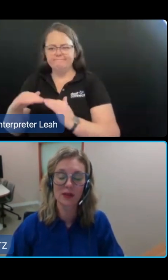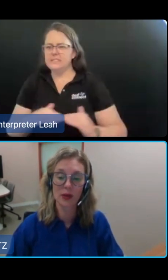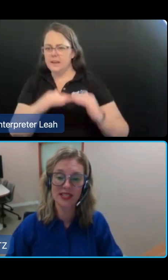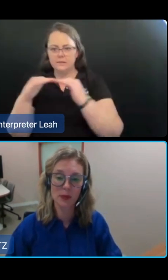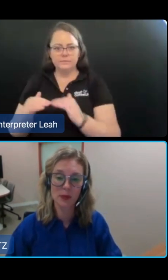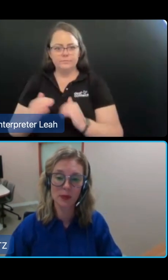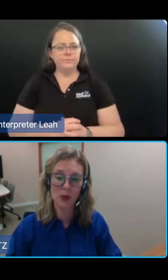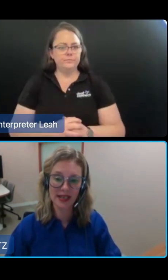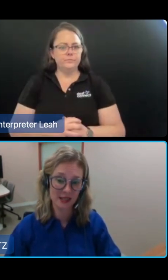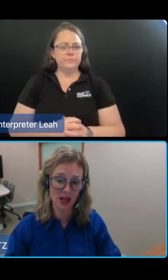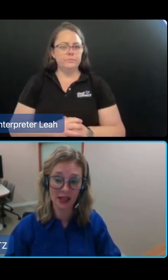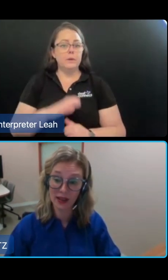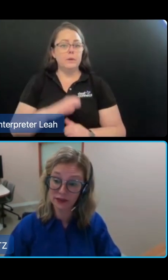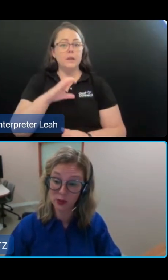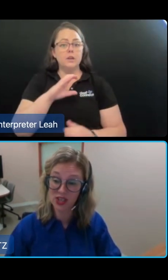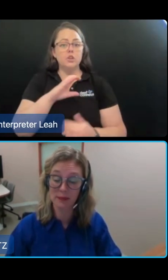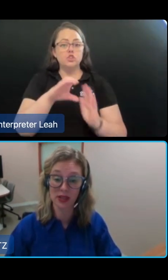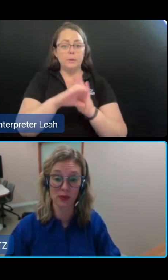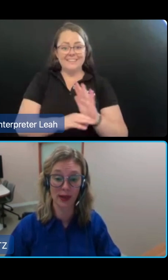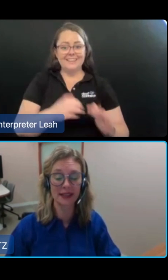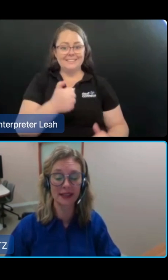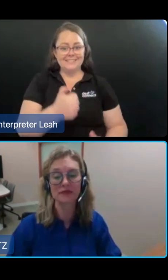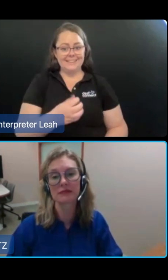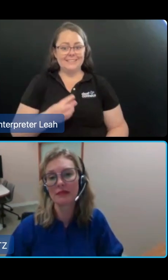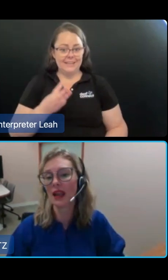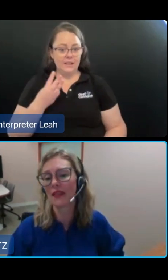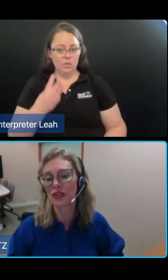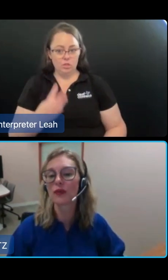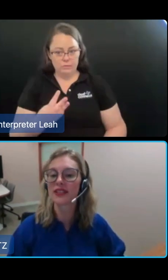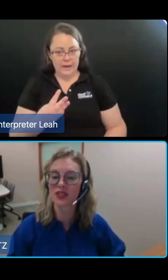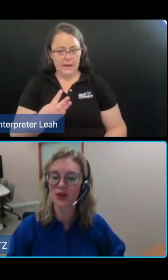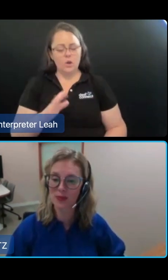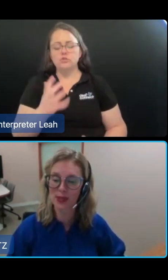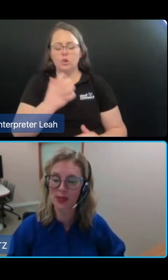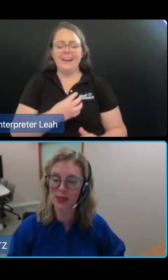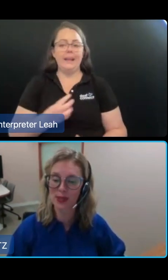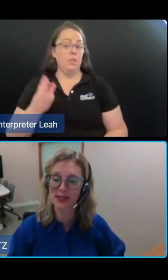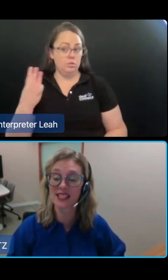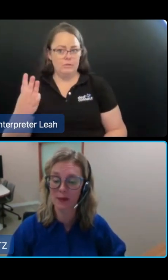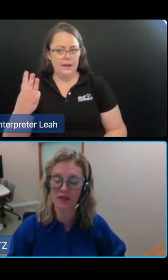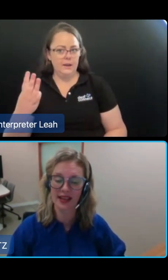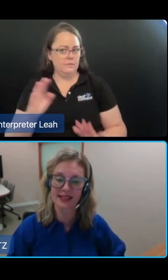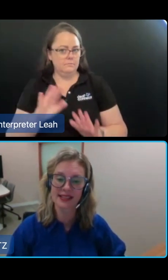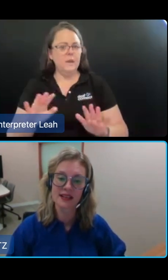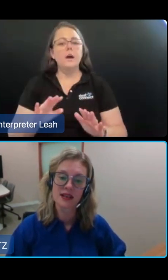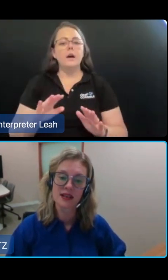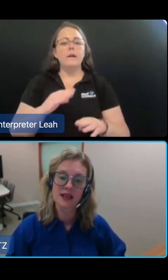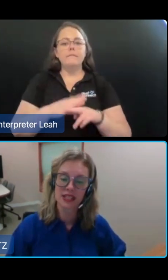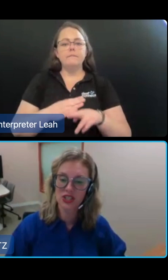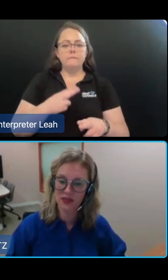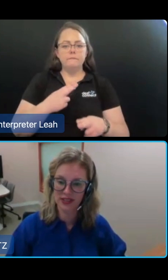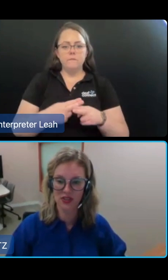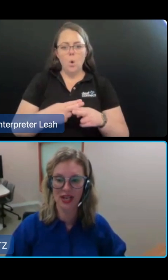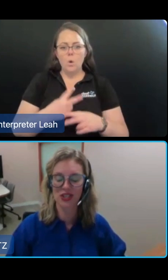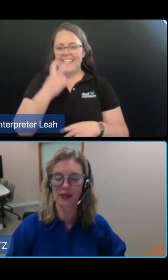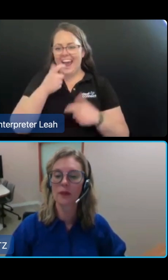The most important aspects to highlight for you in chapter three are the new registration processes for aged care providers, the